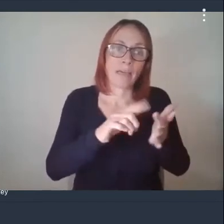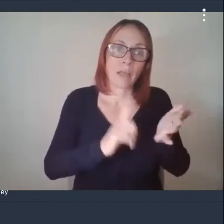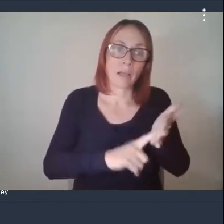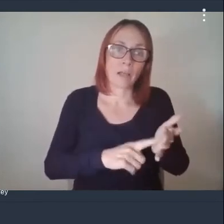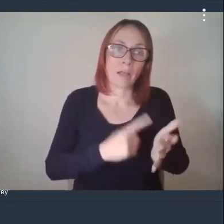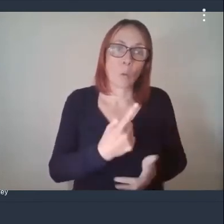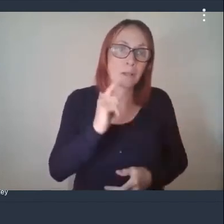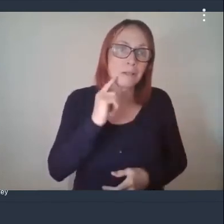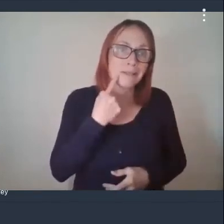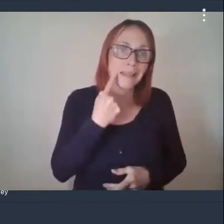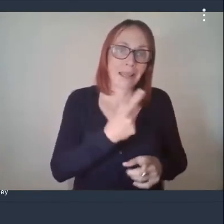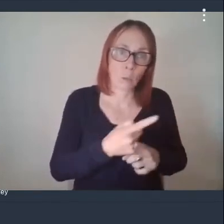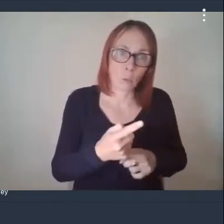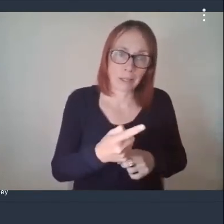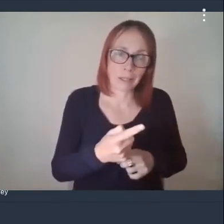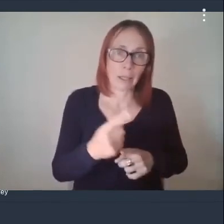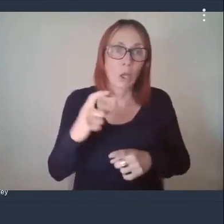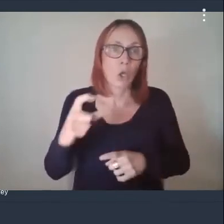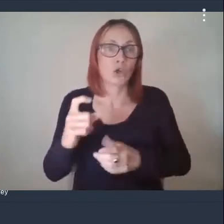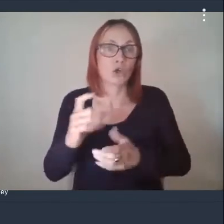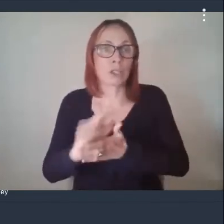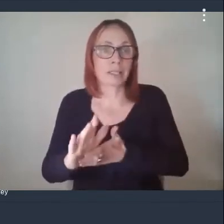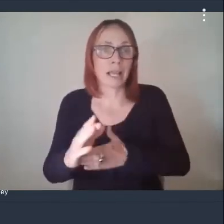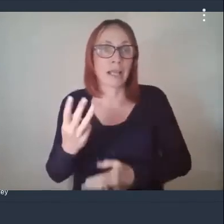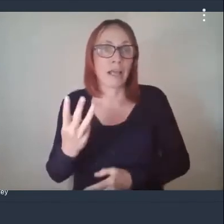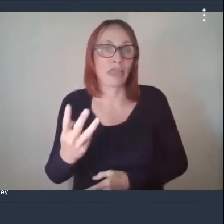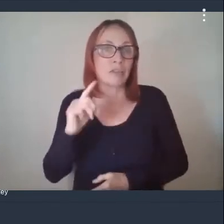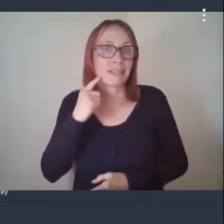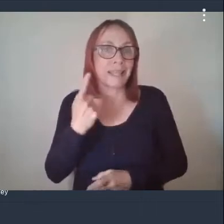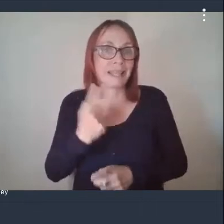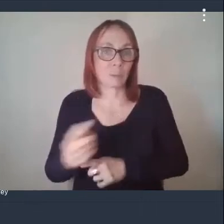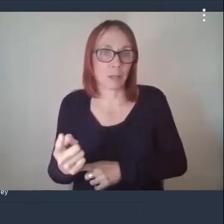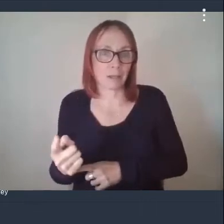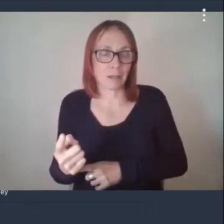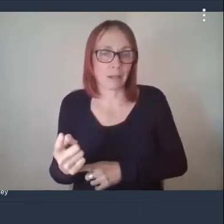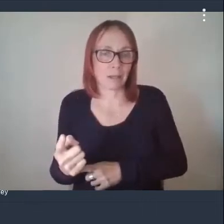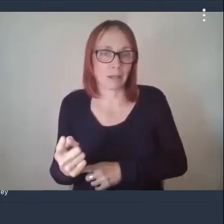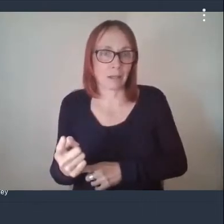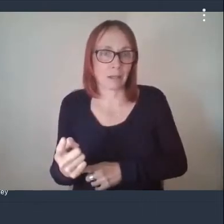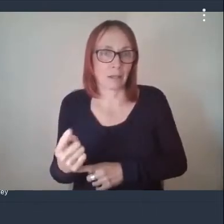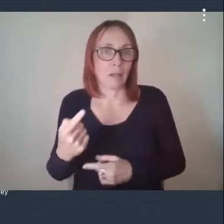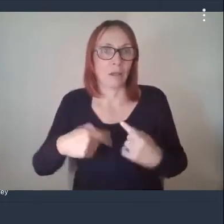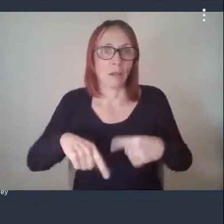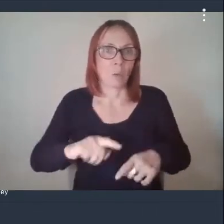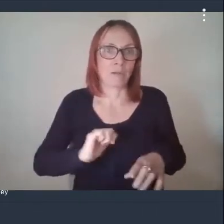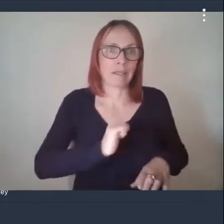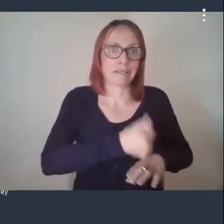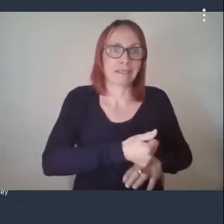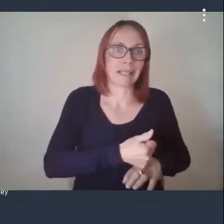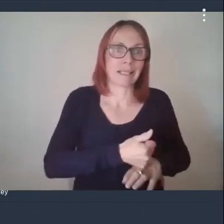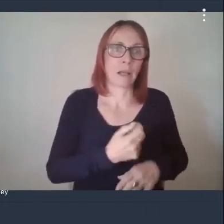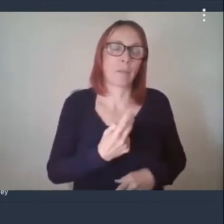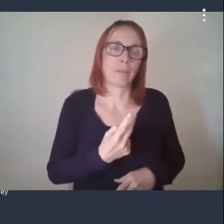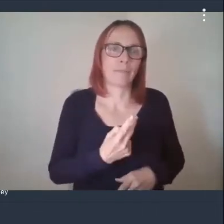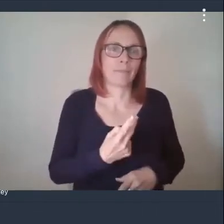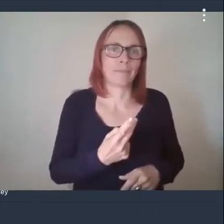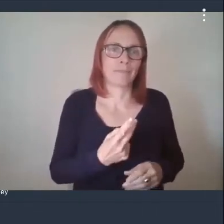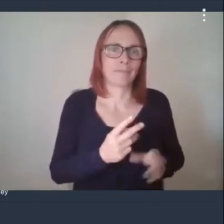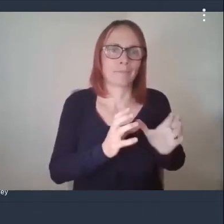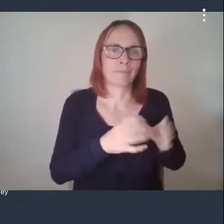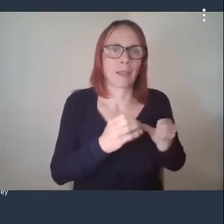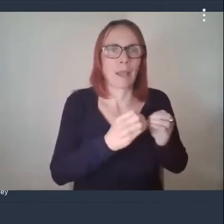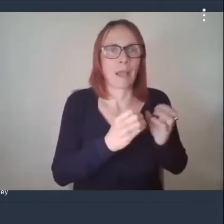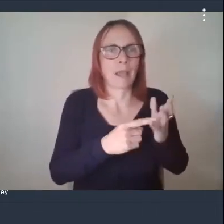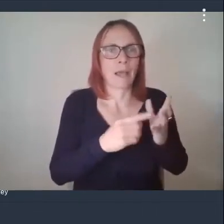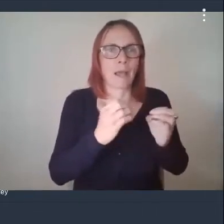cross hill that is down to the fact that we have set up two distinct bubbles at cross hill and